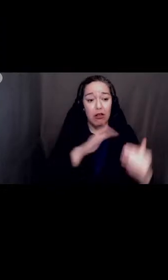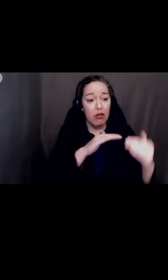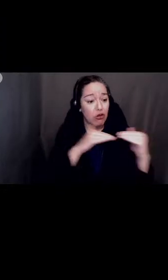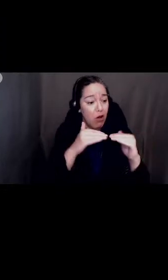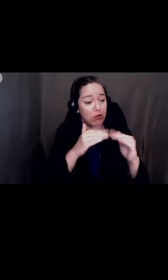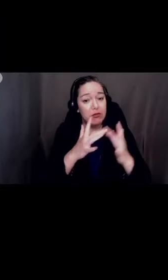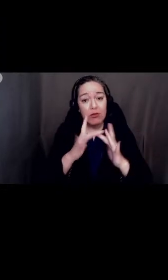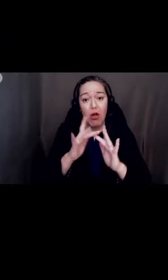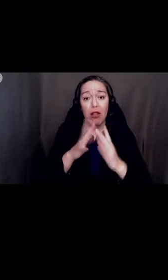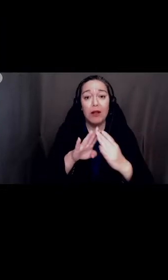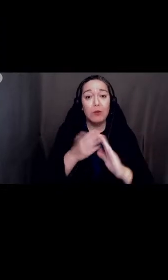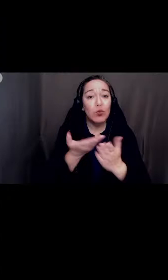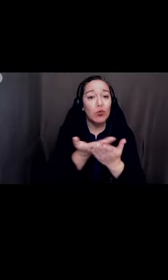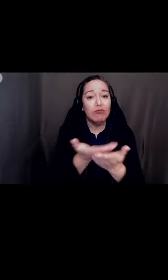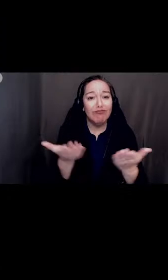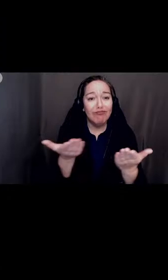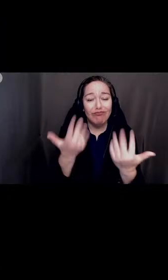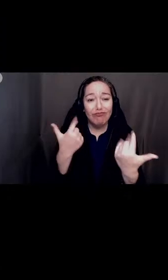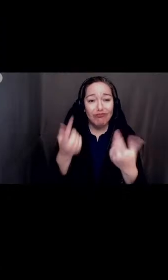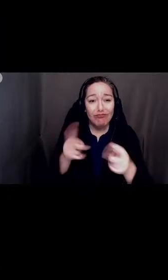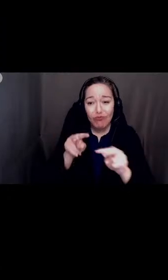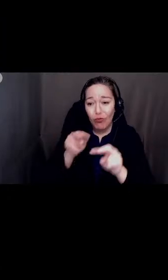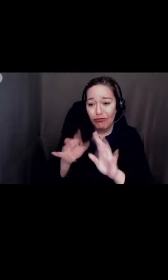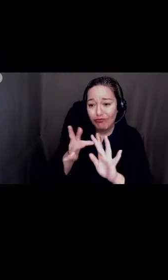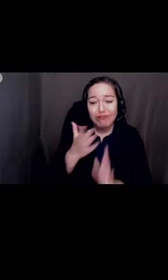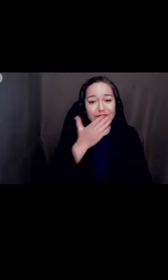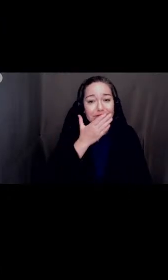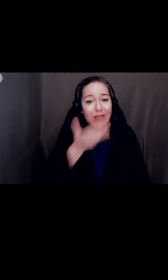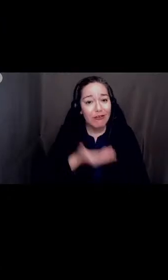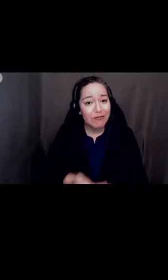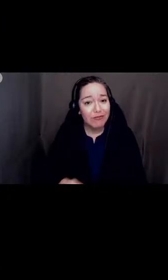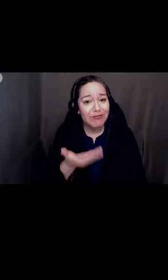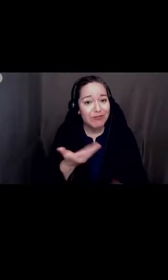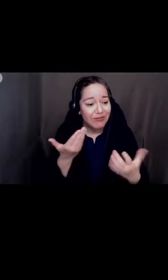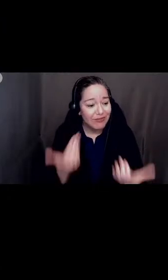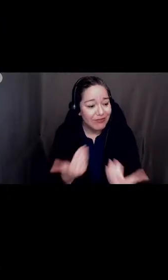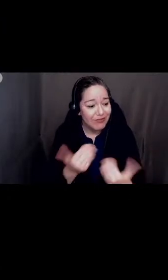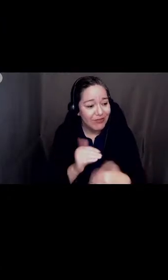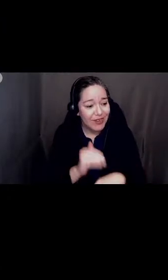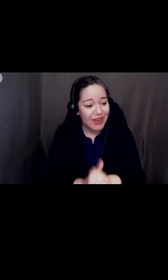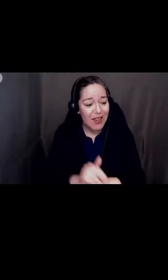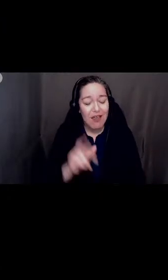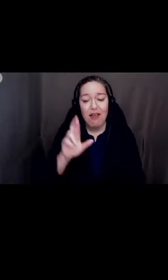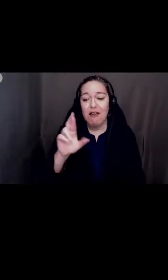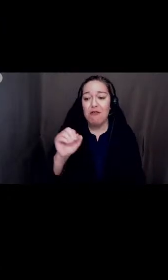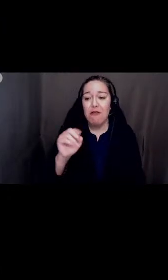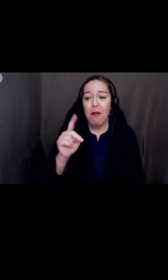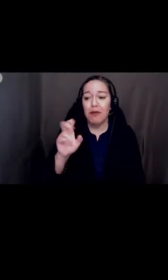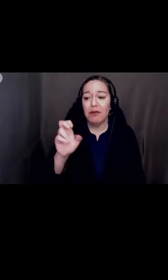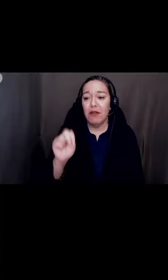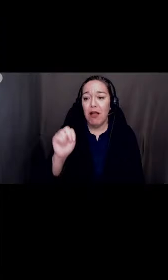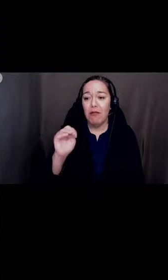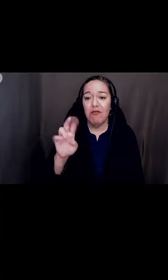members. Thank you for having me here tonight. Ramadan Mubarak to all who are participating.